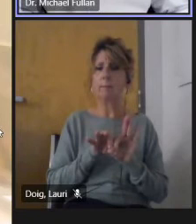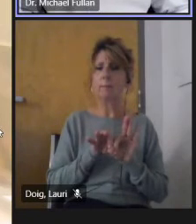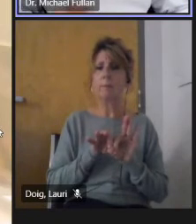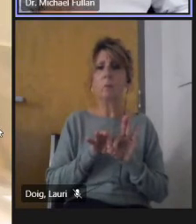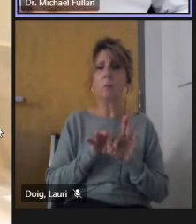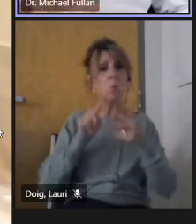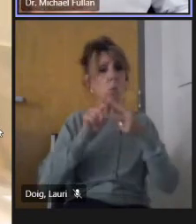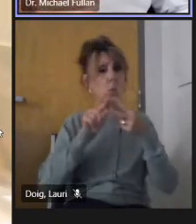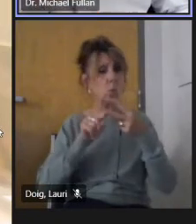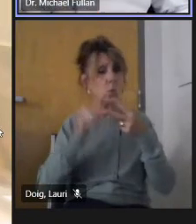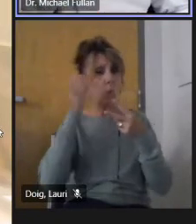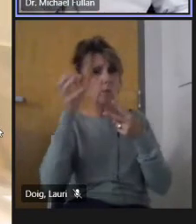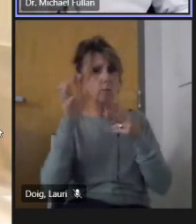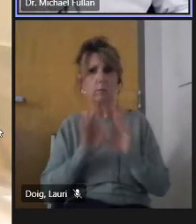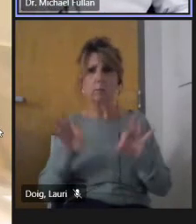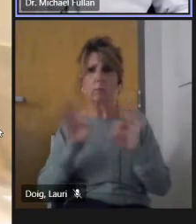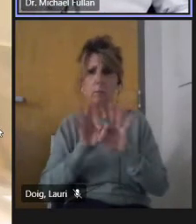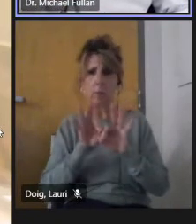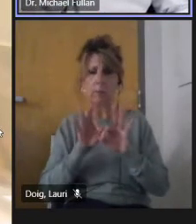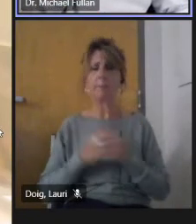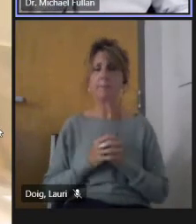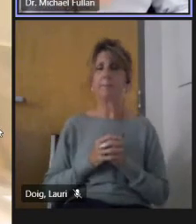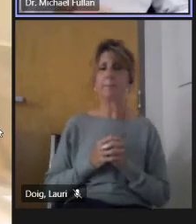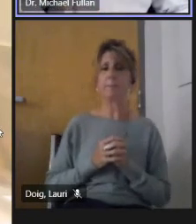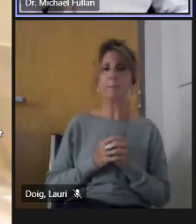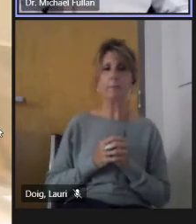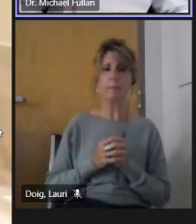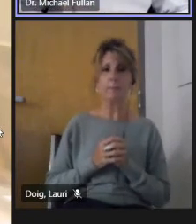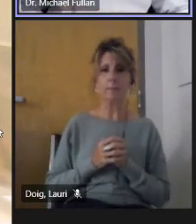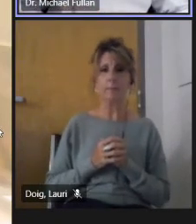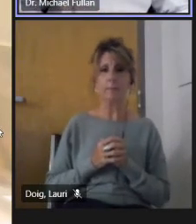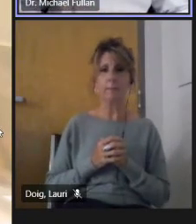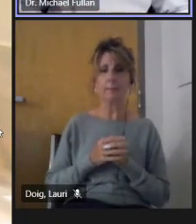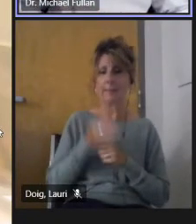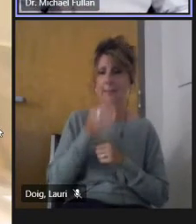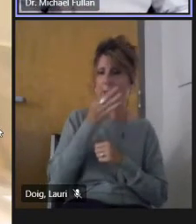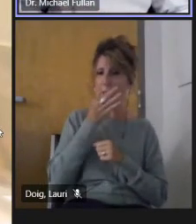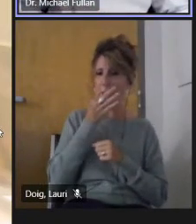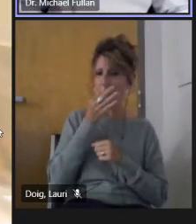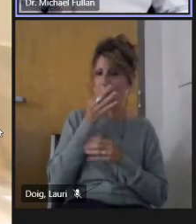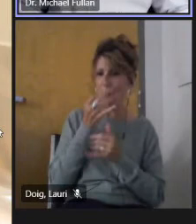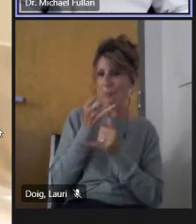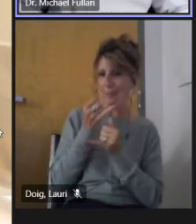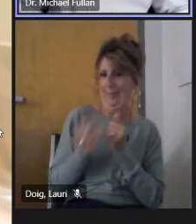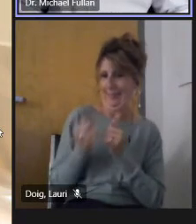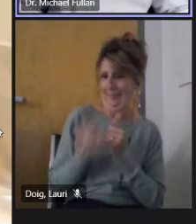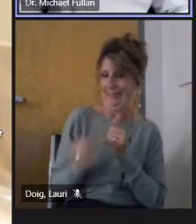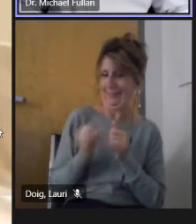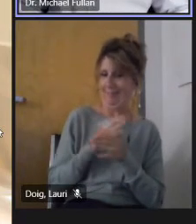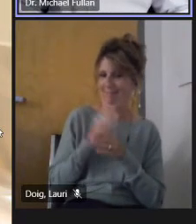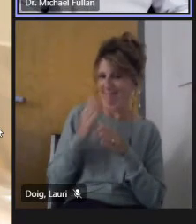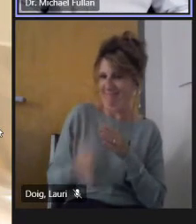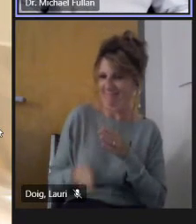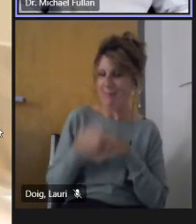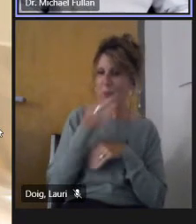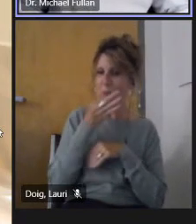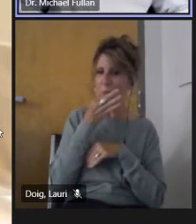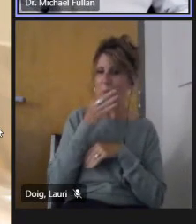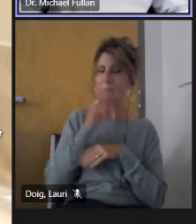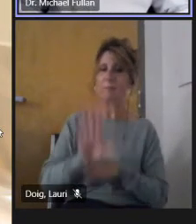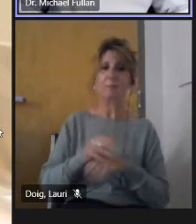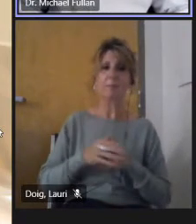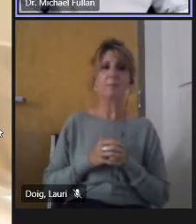And then a couple of things in closing. When we think about coming back to, again,